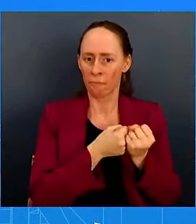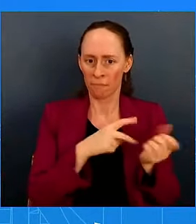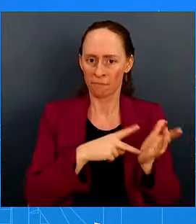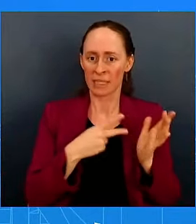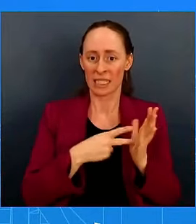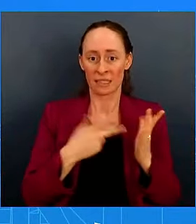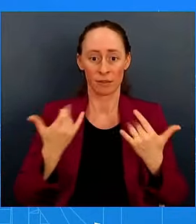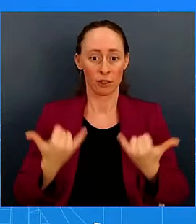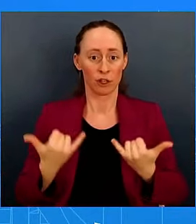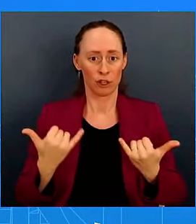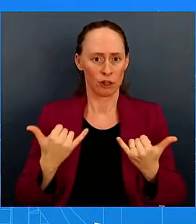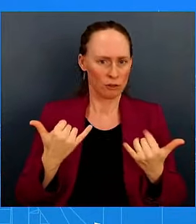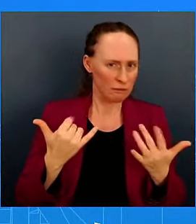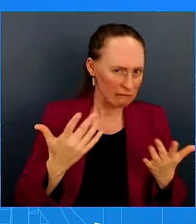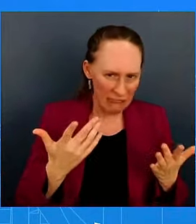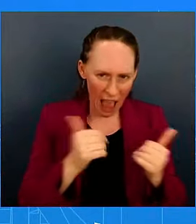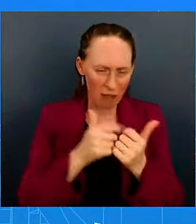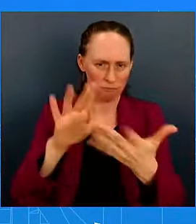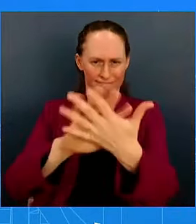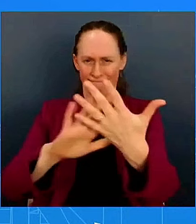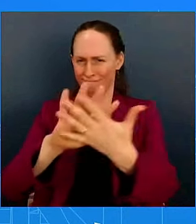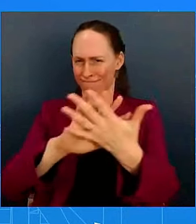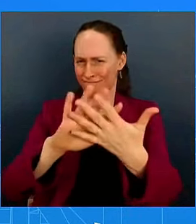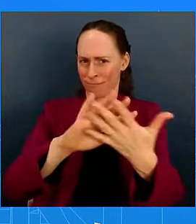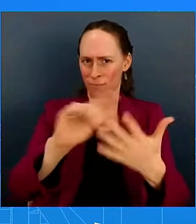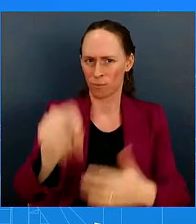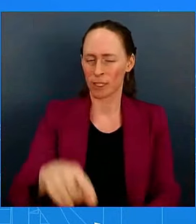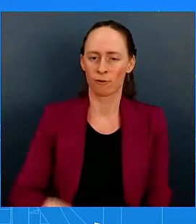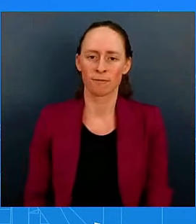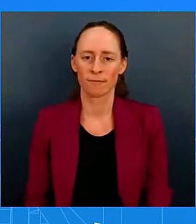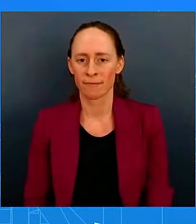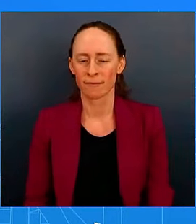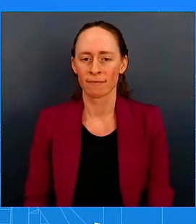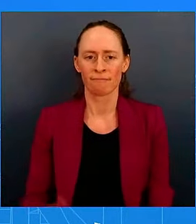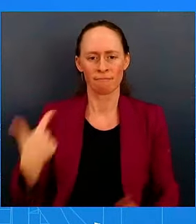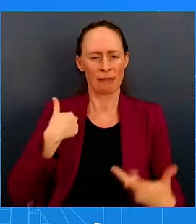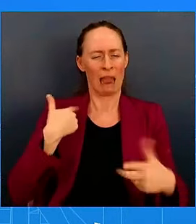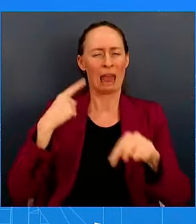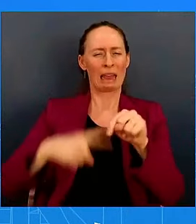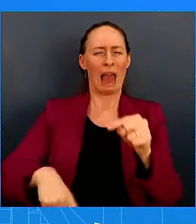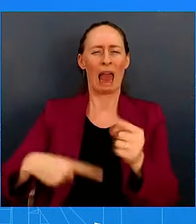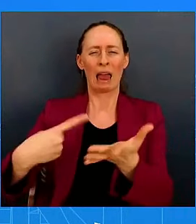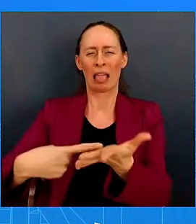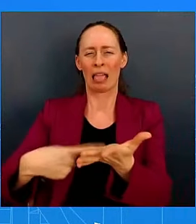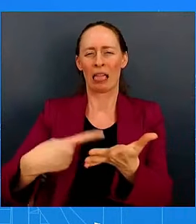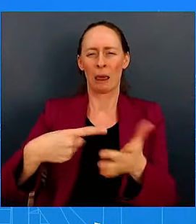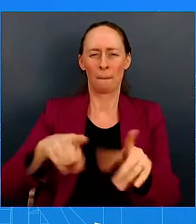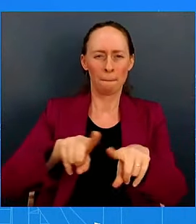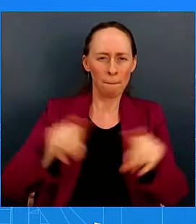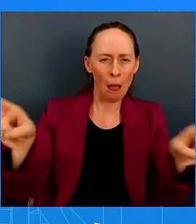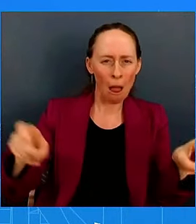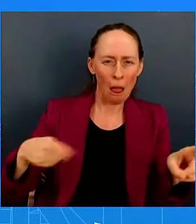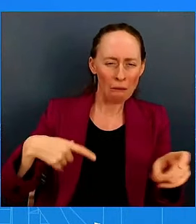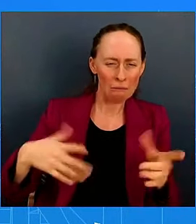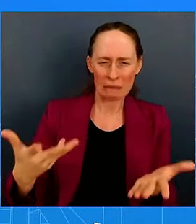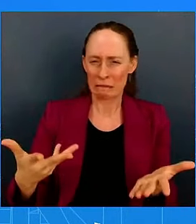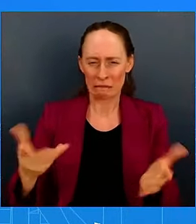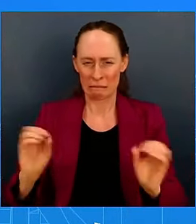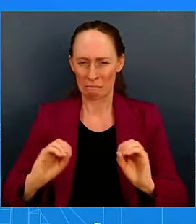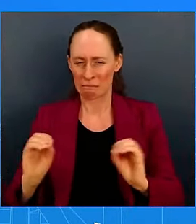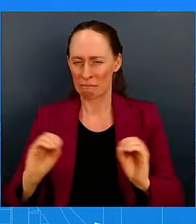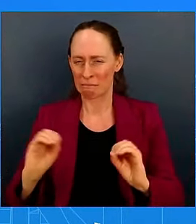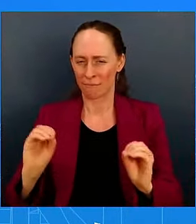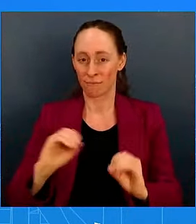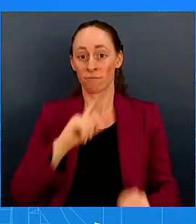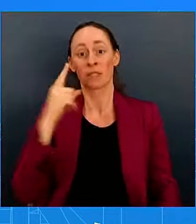speak to their poll. I'm not going to speak to the rank-and-file. Look, it is – we're talking about a 2024,